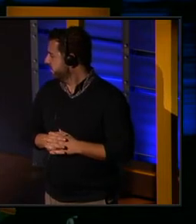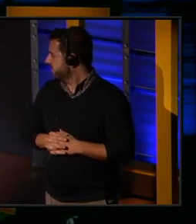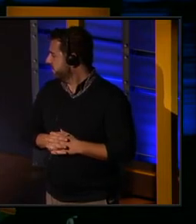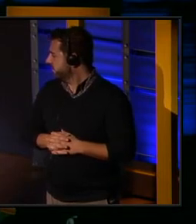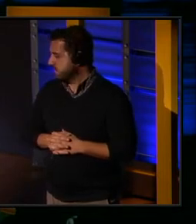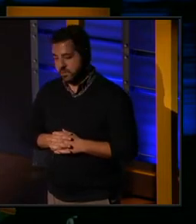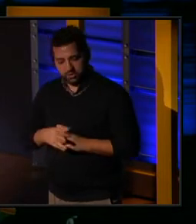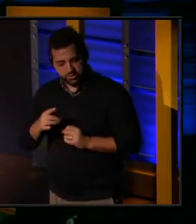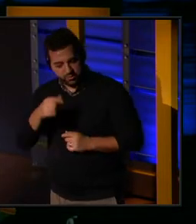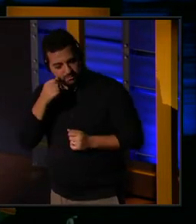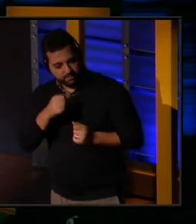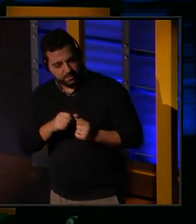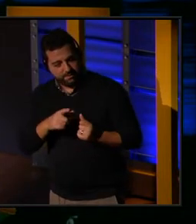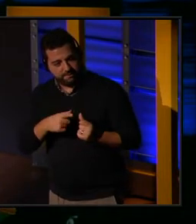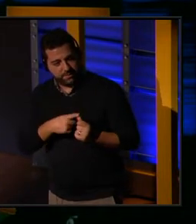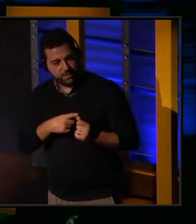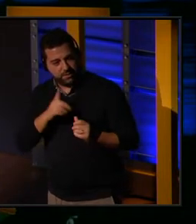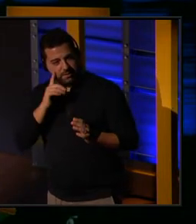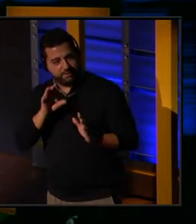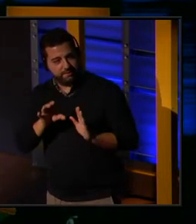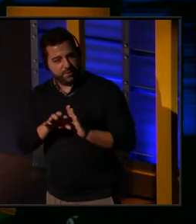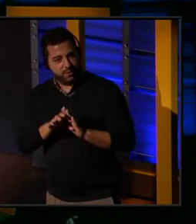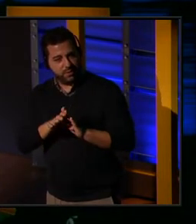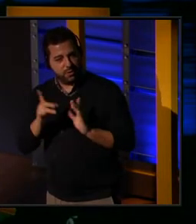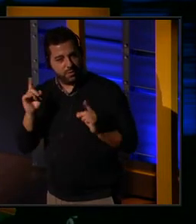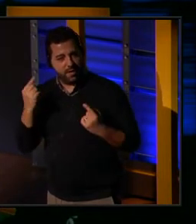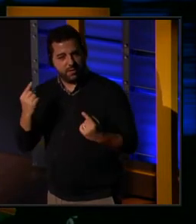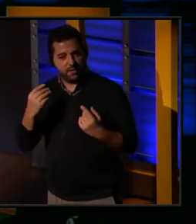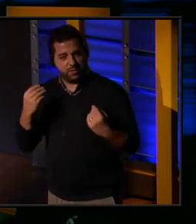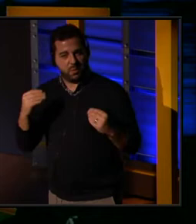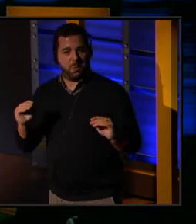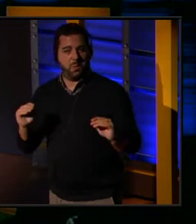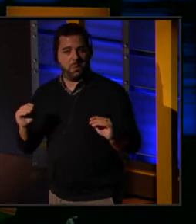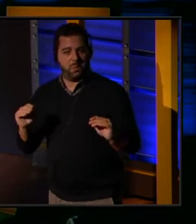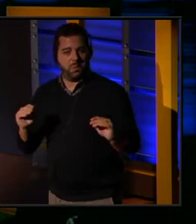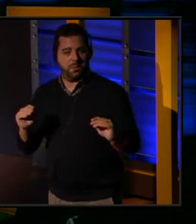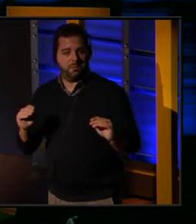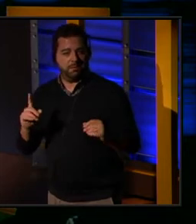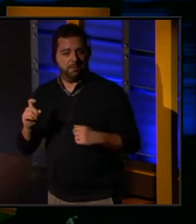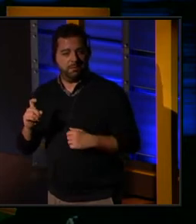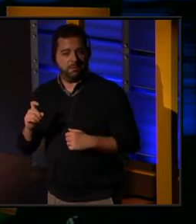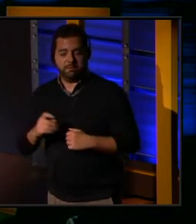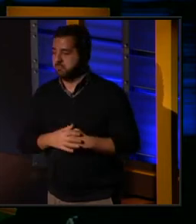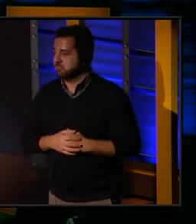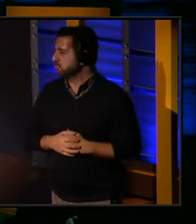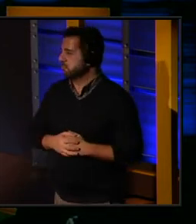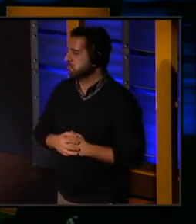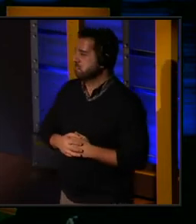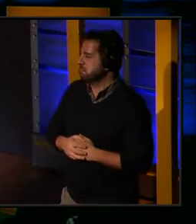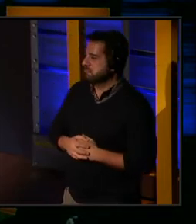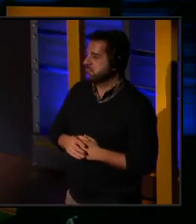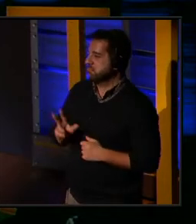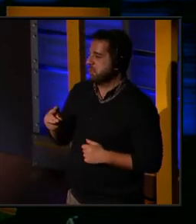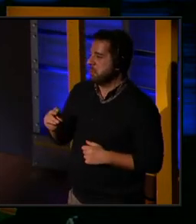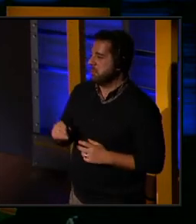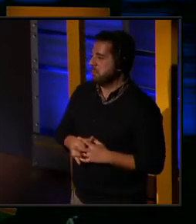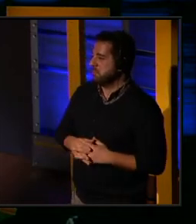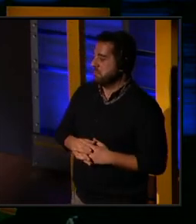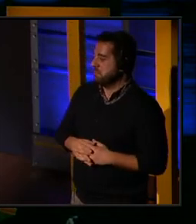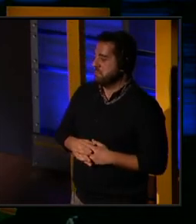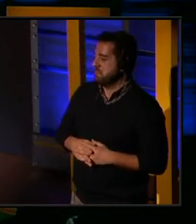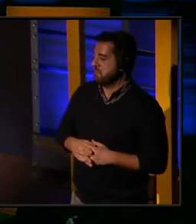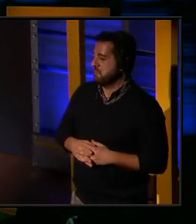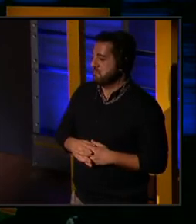Do you remember the first photo you ever sold? No. I don't